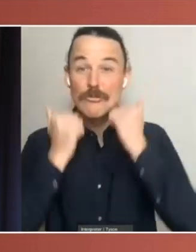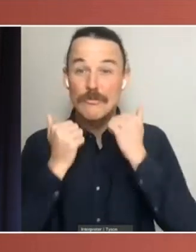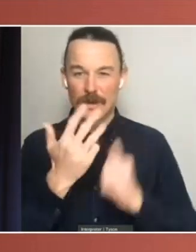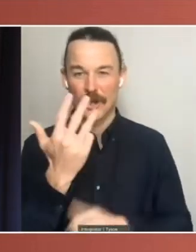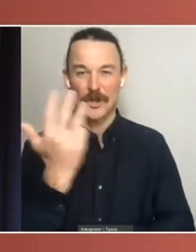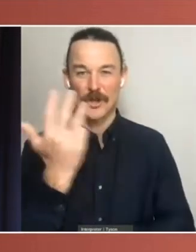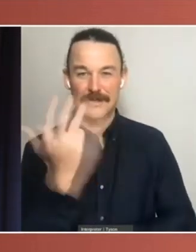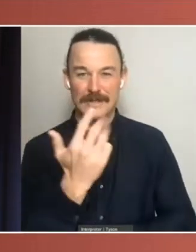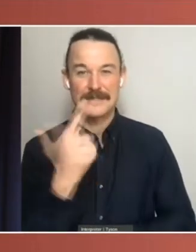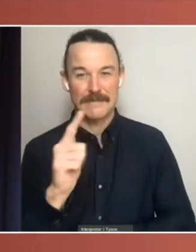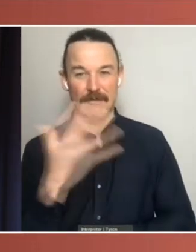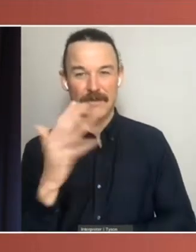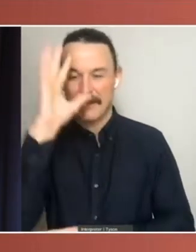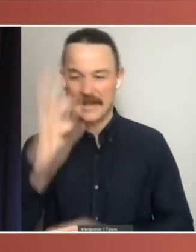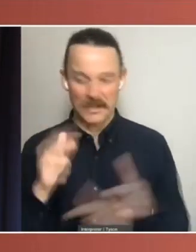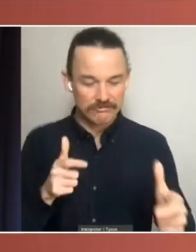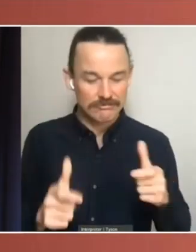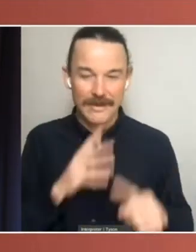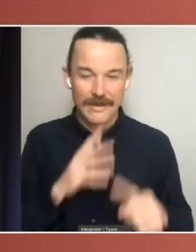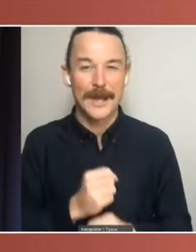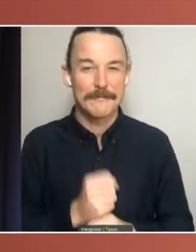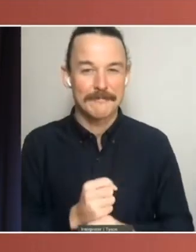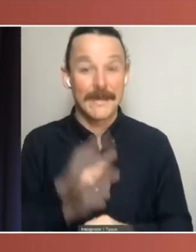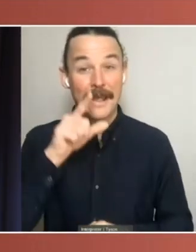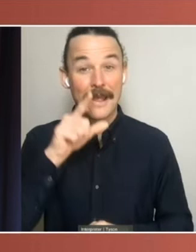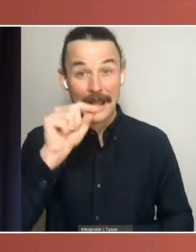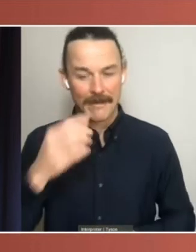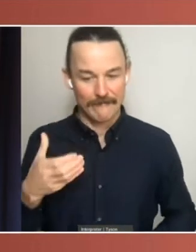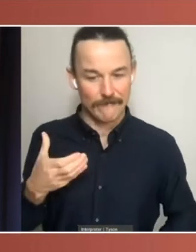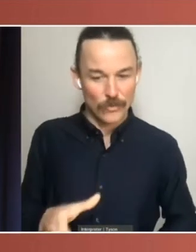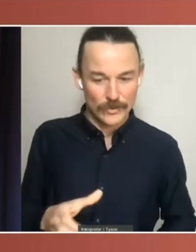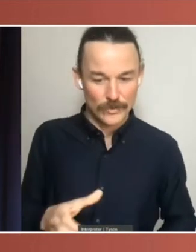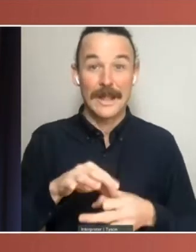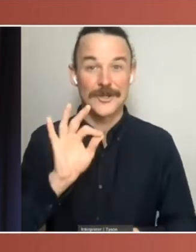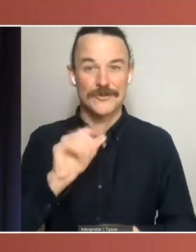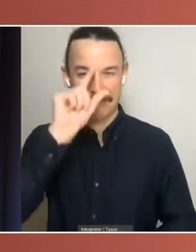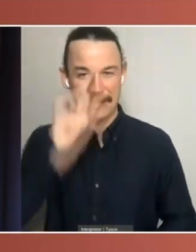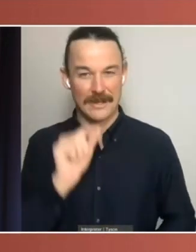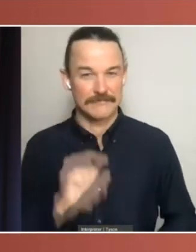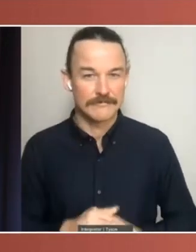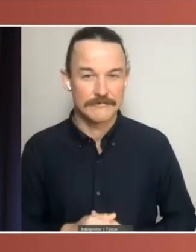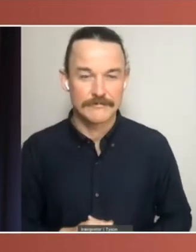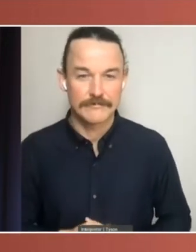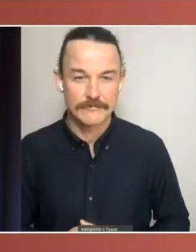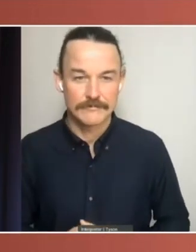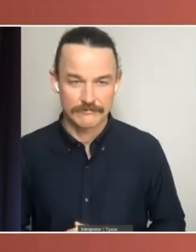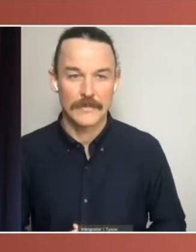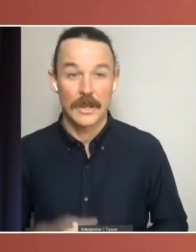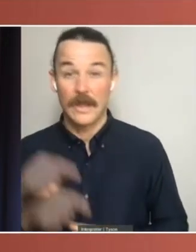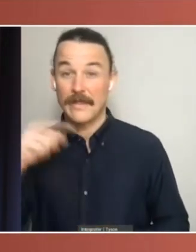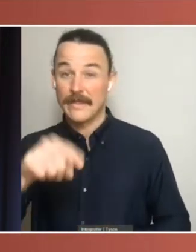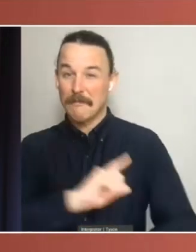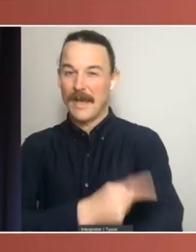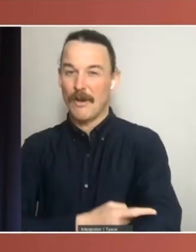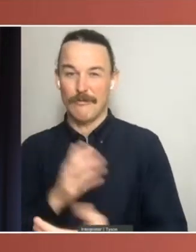government, the power to force an election. The fallout from the dismissal demonstrates that this power should rarely, if ever,